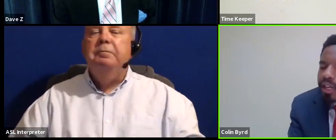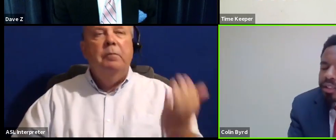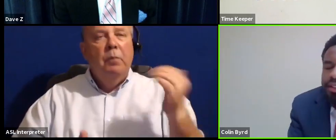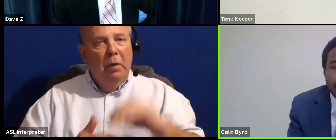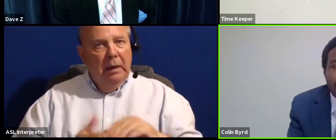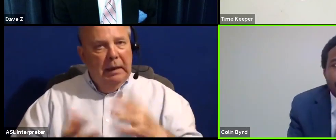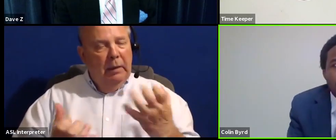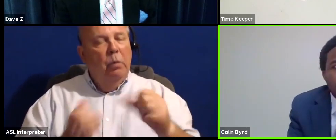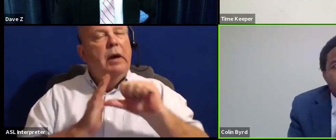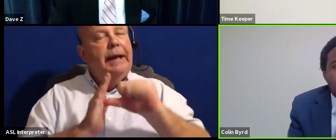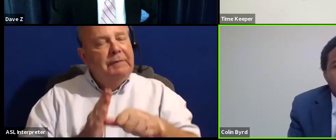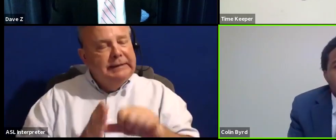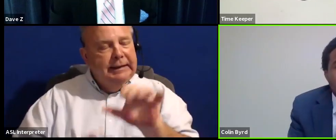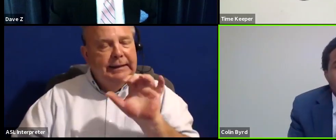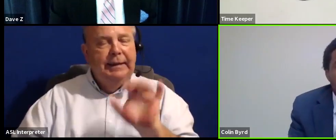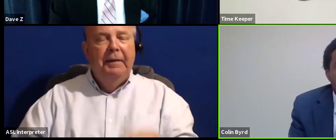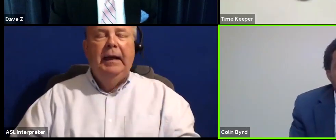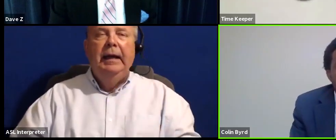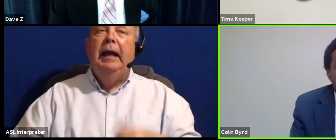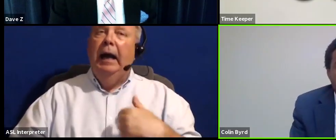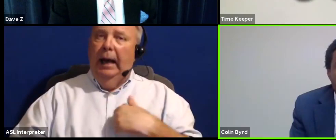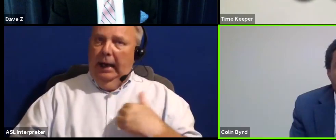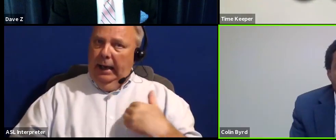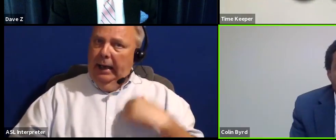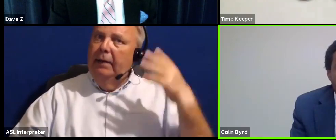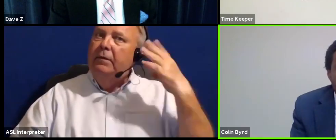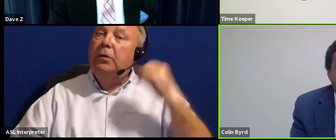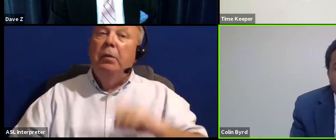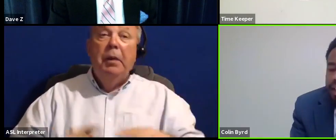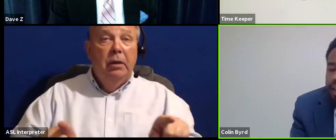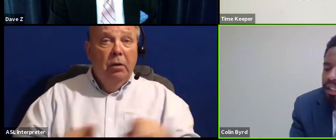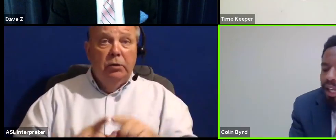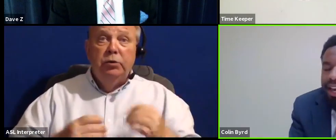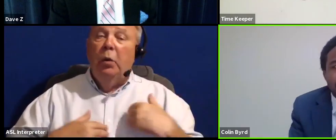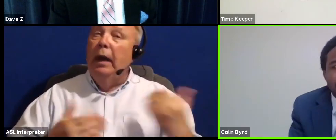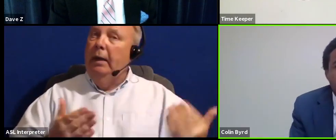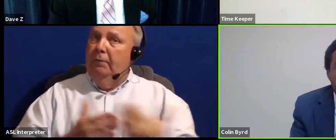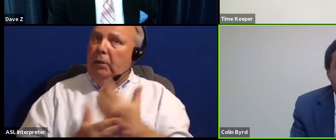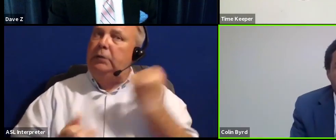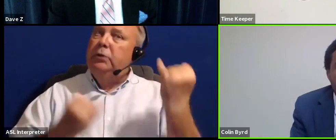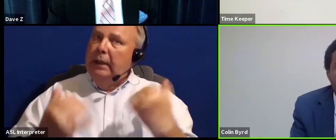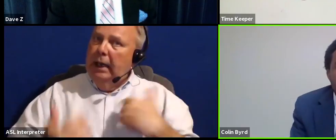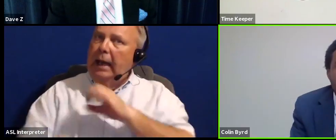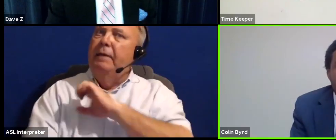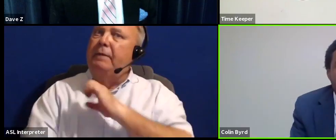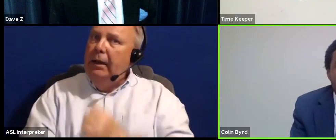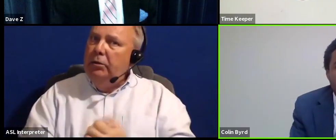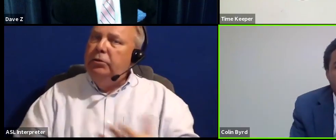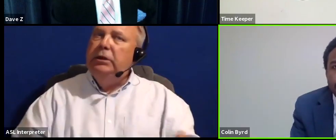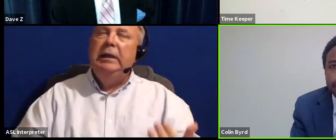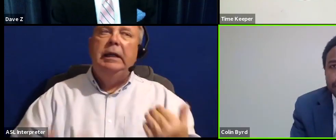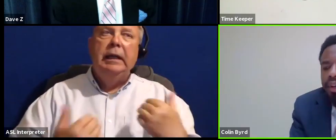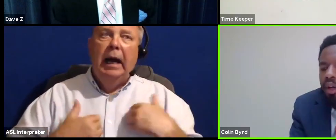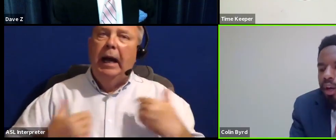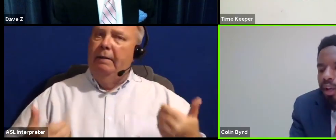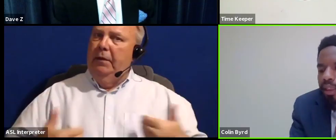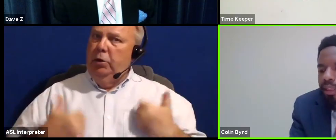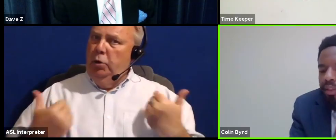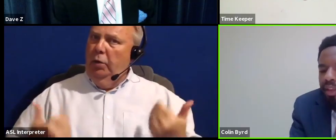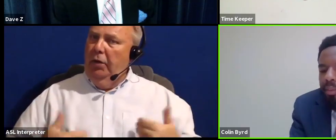emphasize that I have experience, but I also have fresh ideas. I have energy and I have the youth